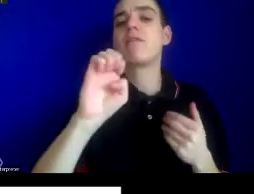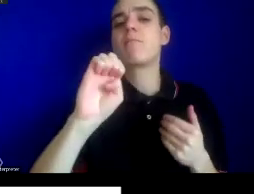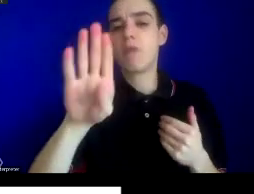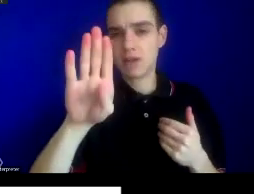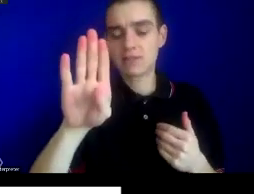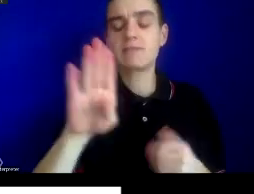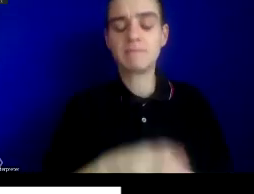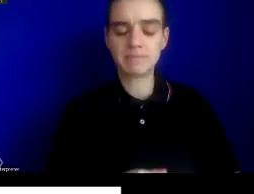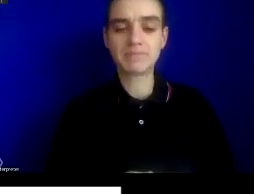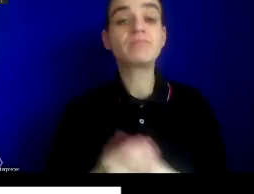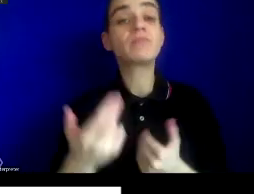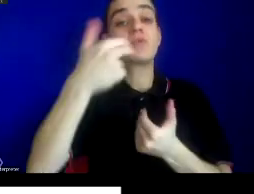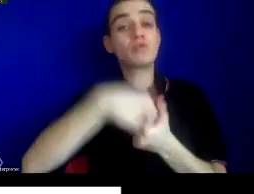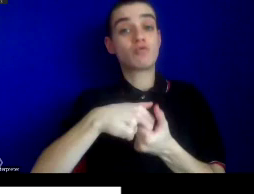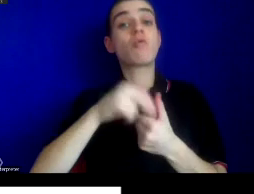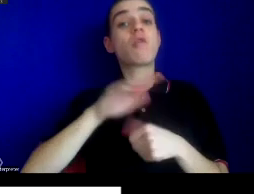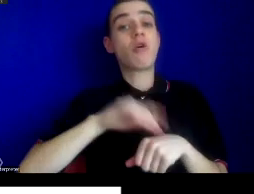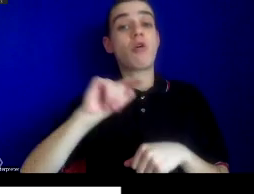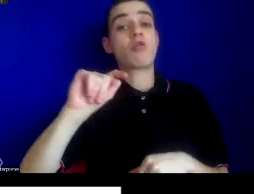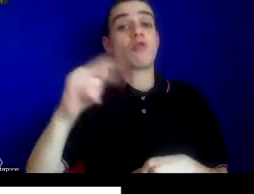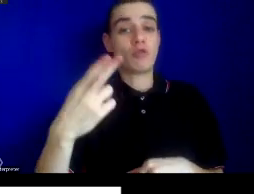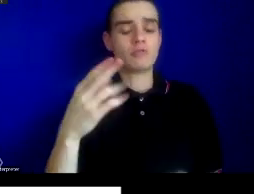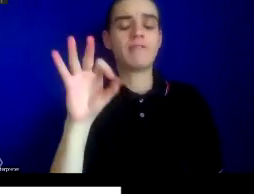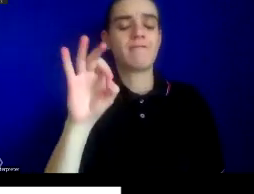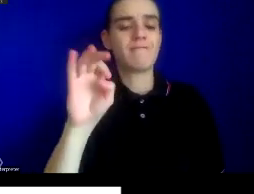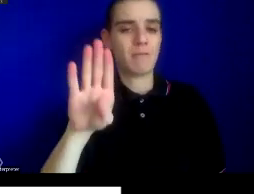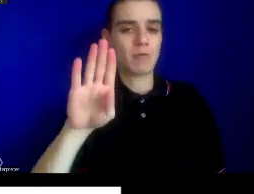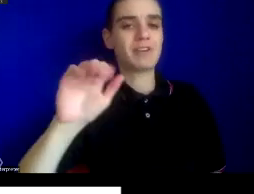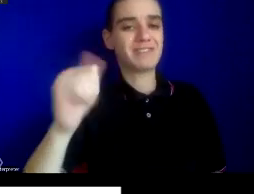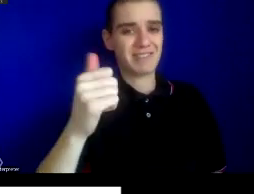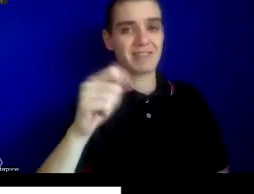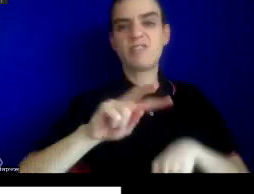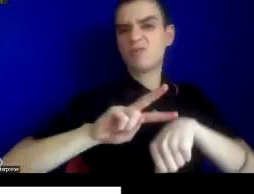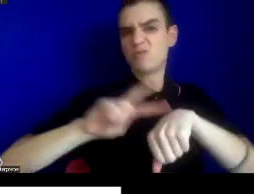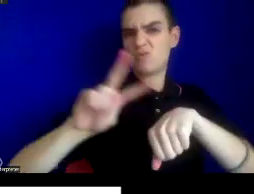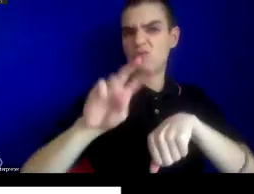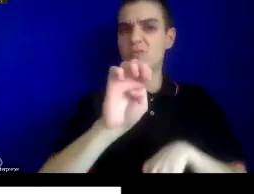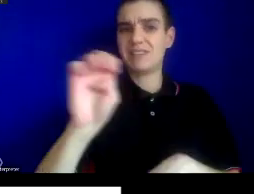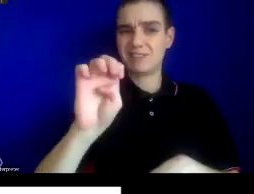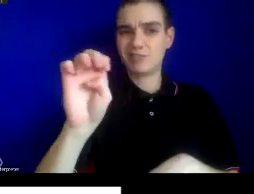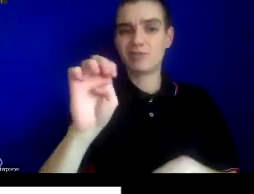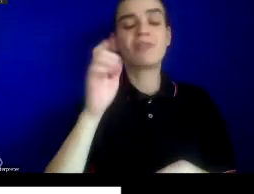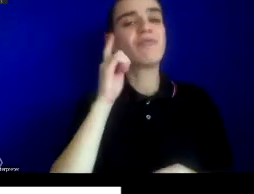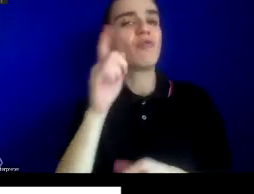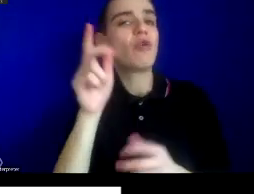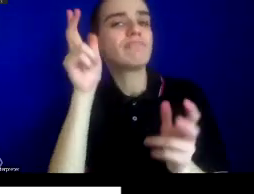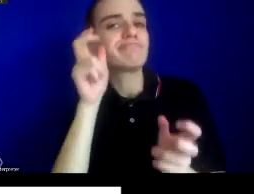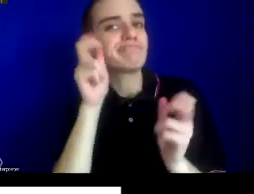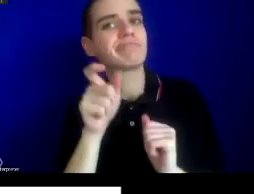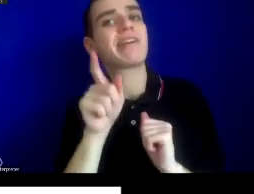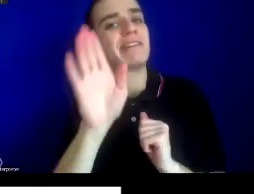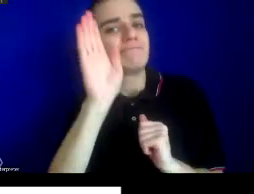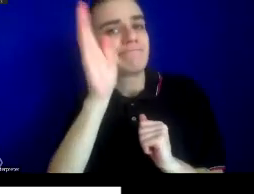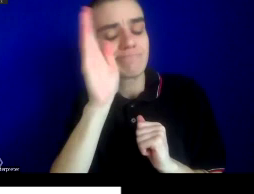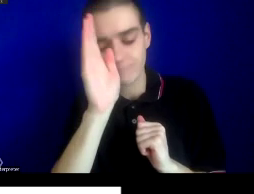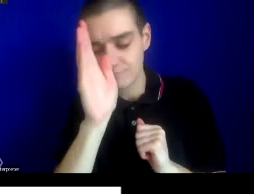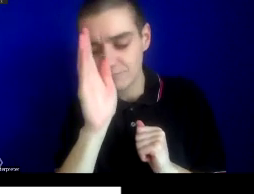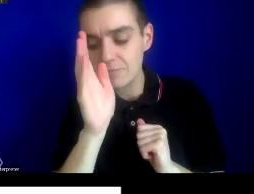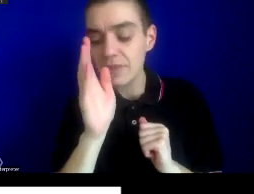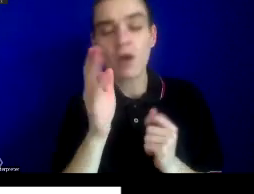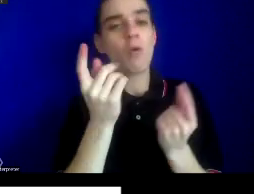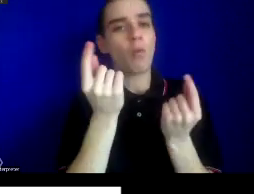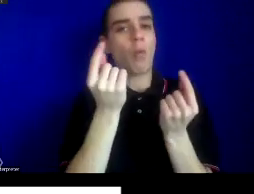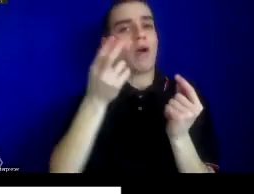Join us on Thursday, February 10th at 2 p.m. Eastern time to hear Dr. Owens speak on the subject of what history reveals,